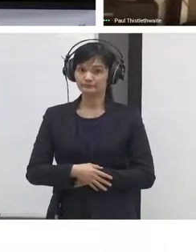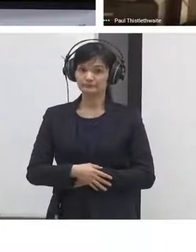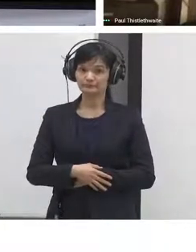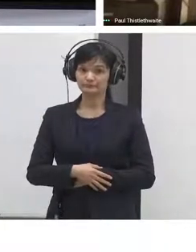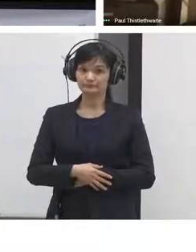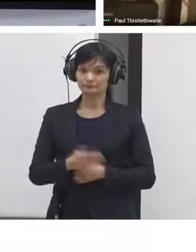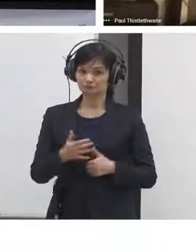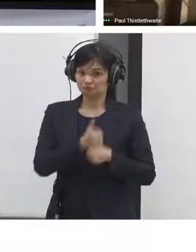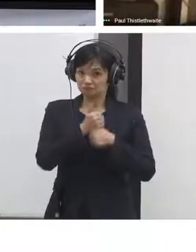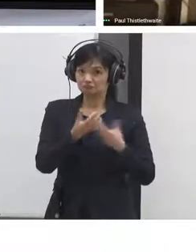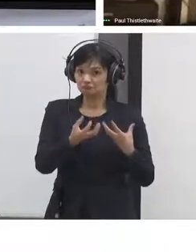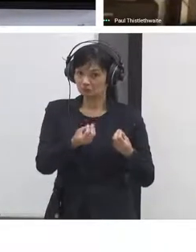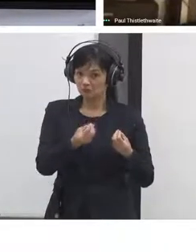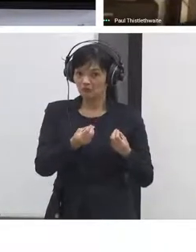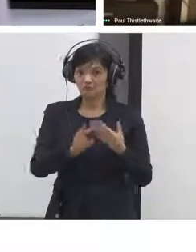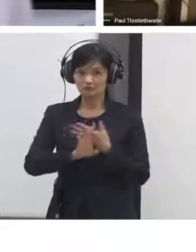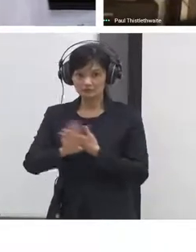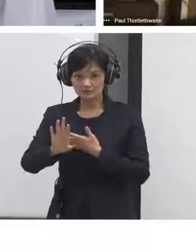community?